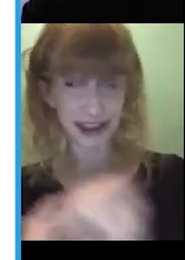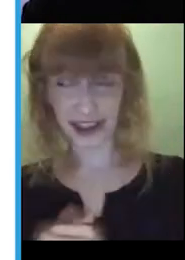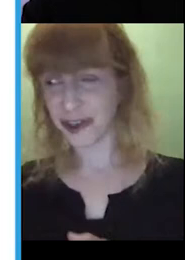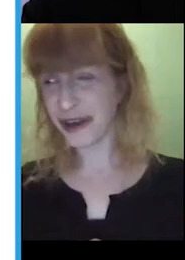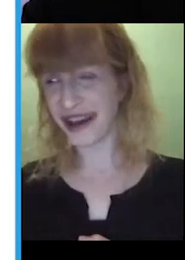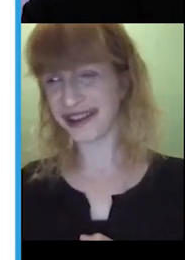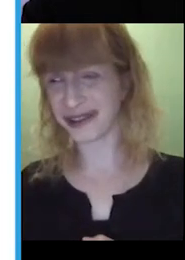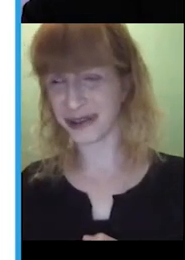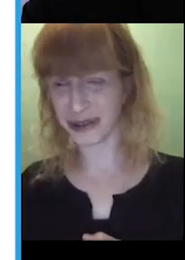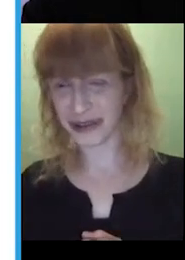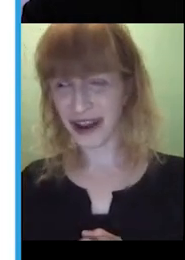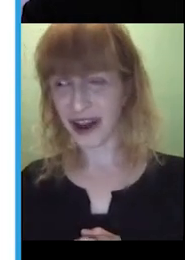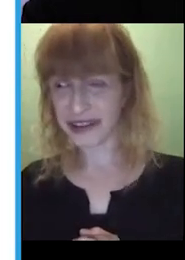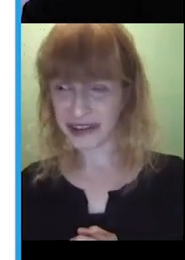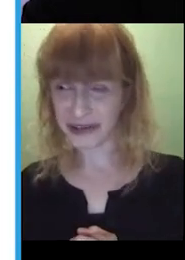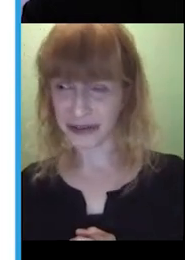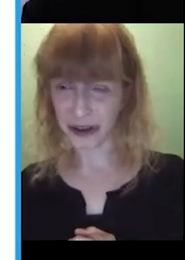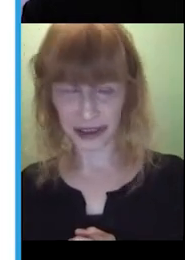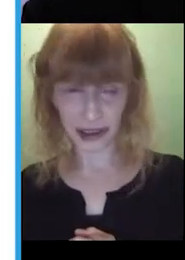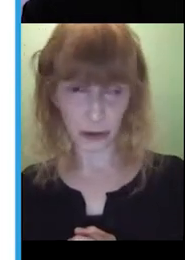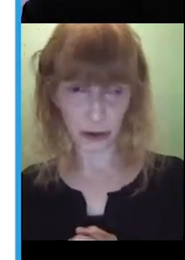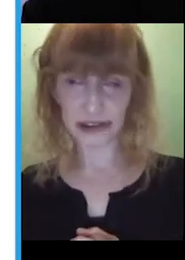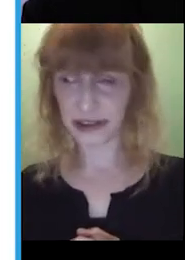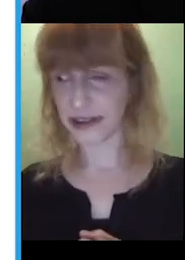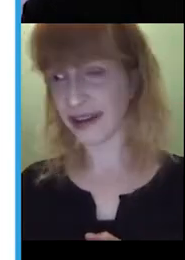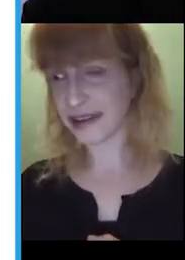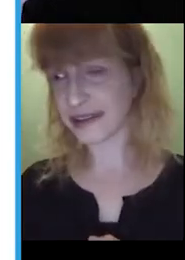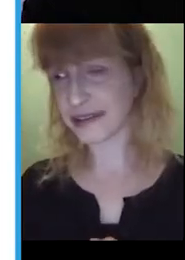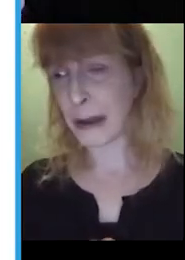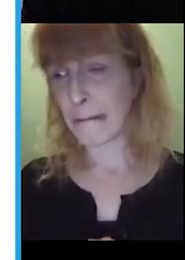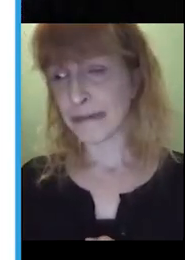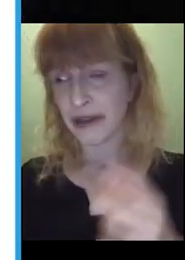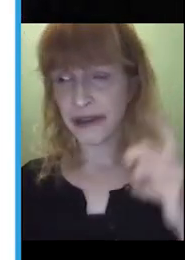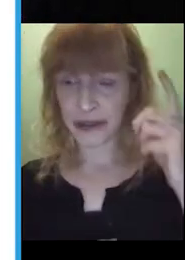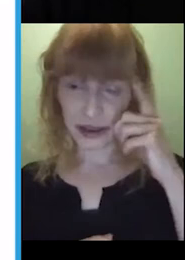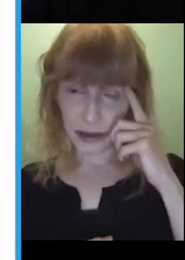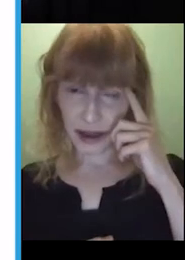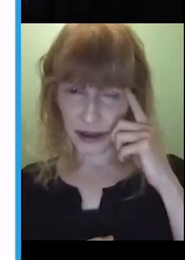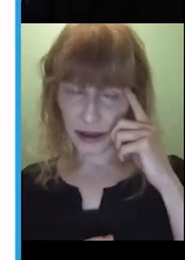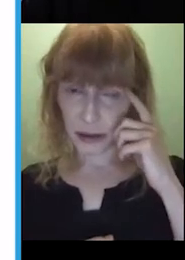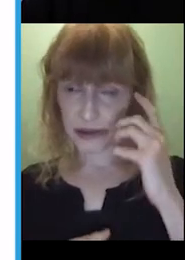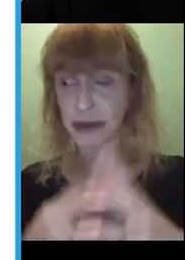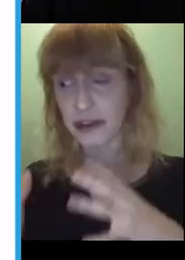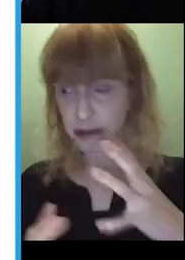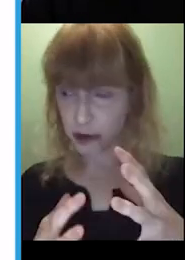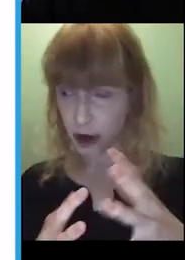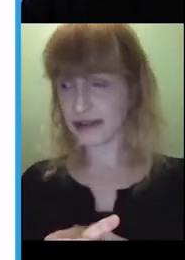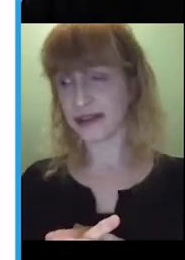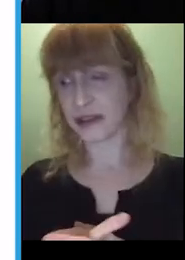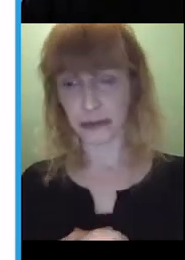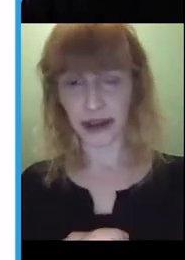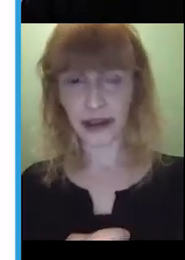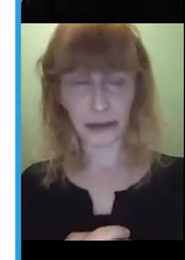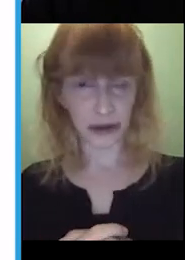I'm going to be asking you to identify the keywords in the text. Think about some extra